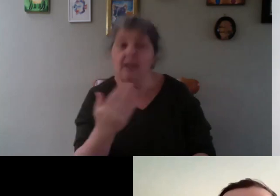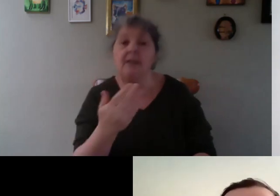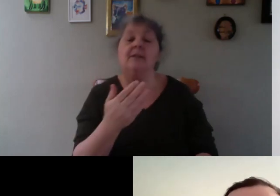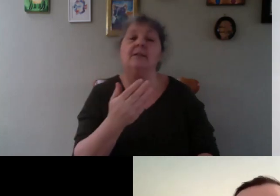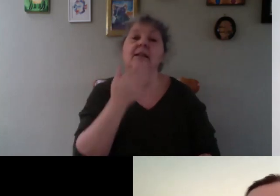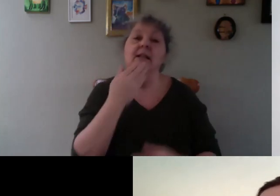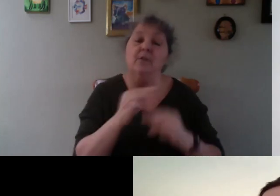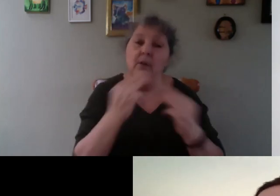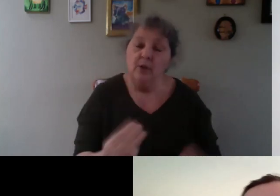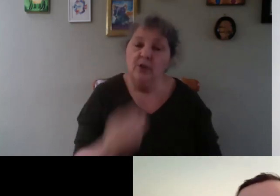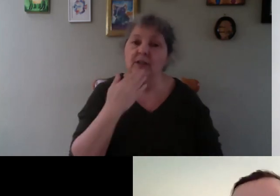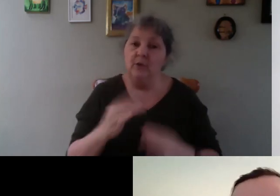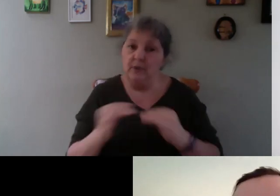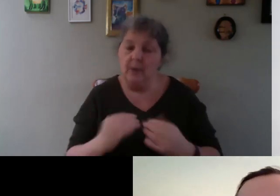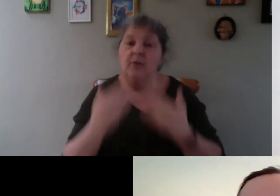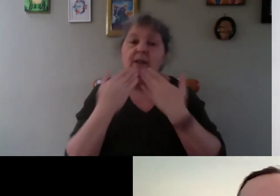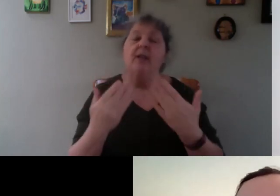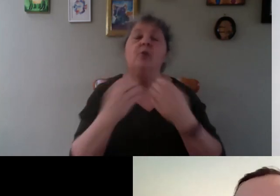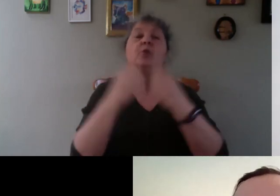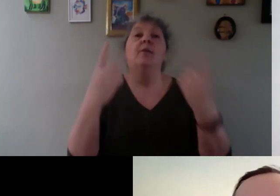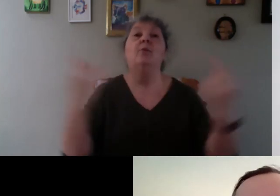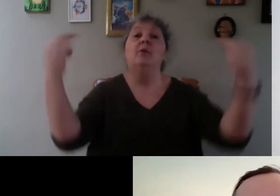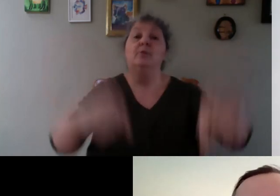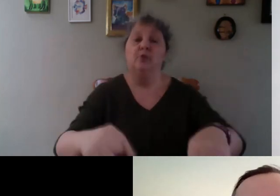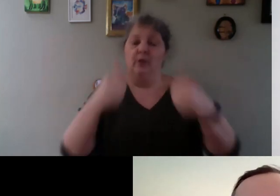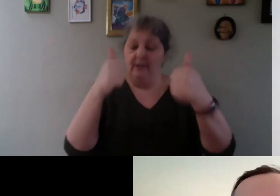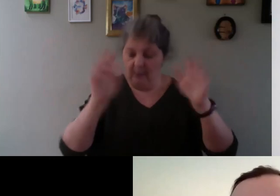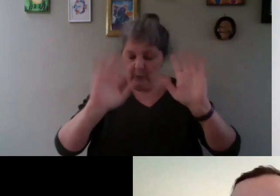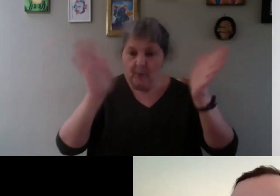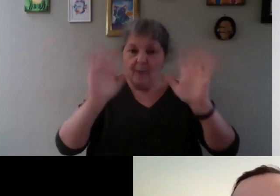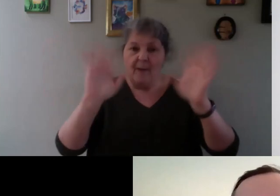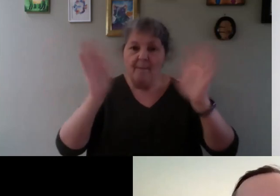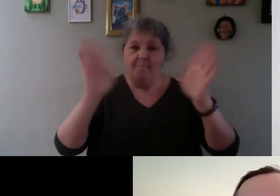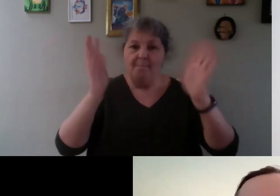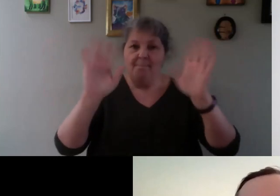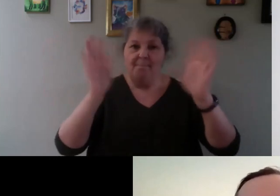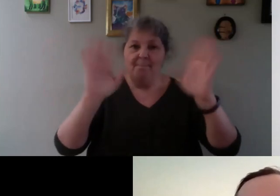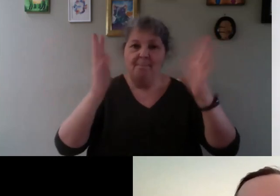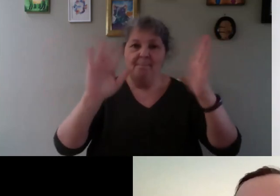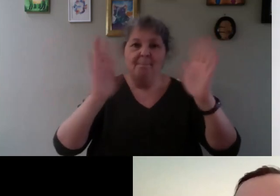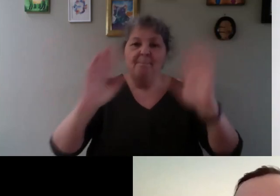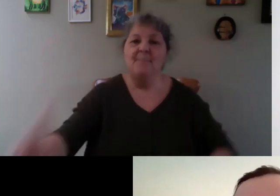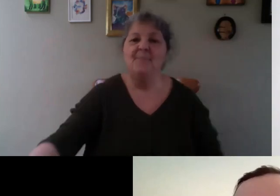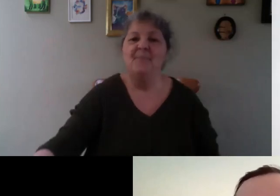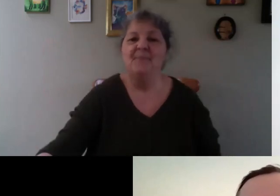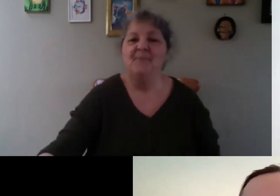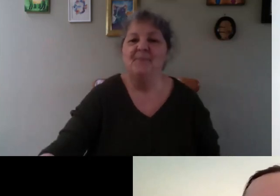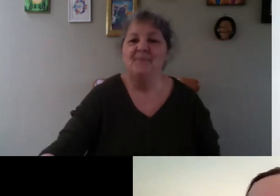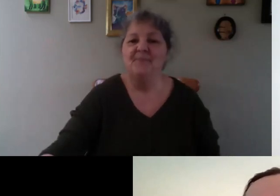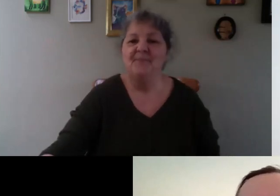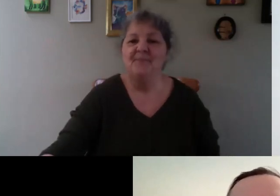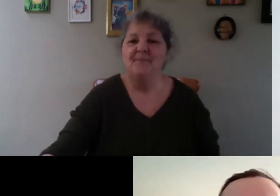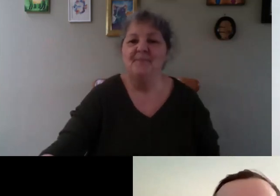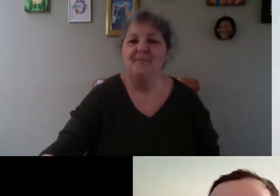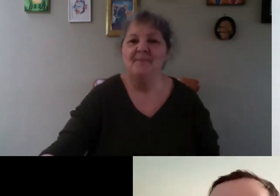Claudia thank you very much to you and to everyone who listened okay thank you take care thank you again thanks sorry for the